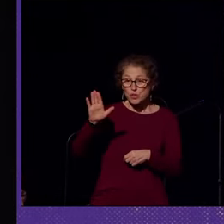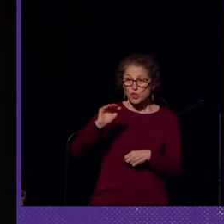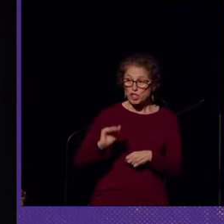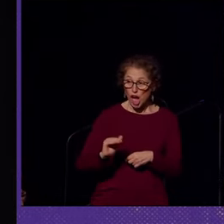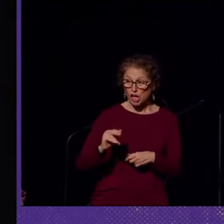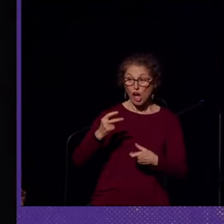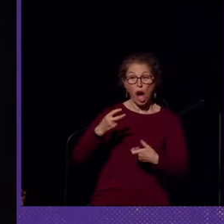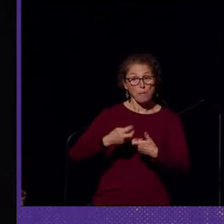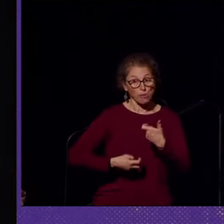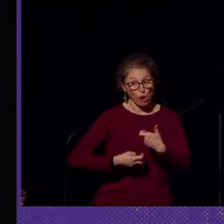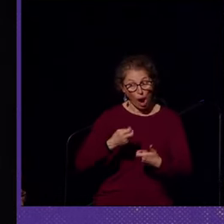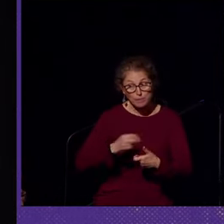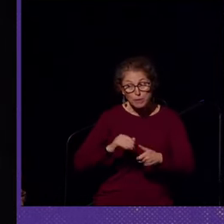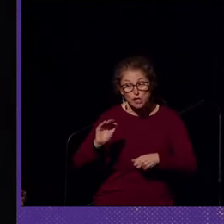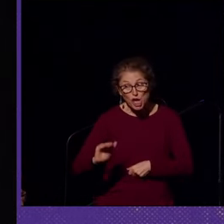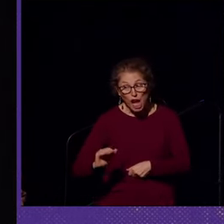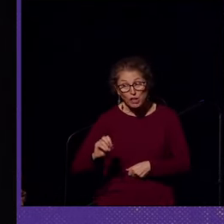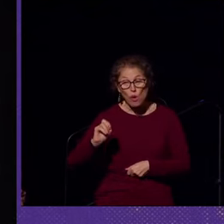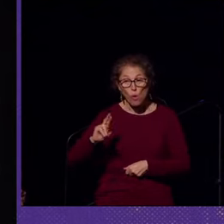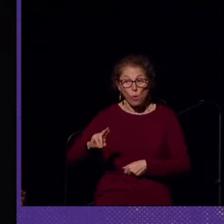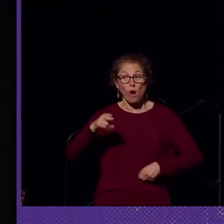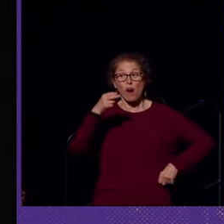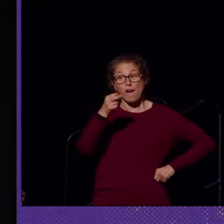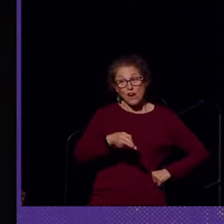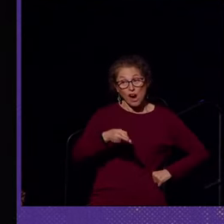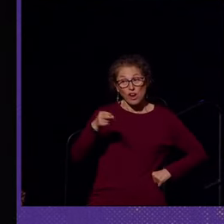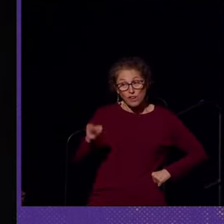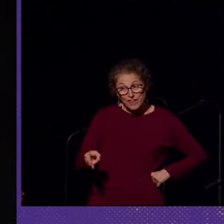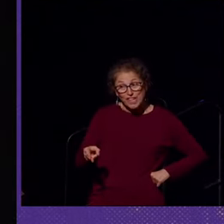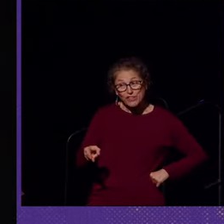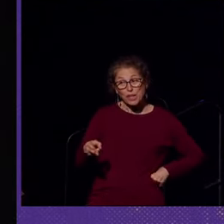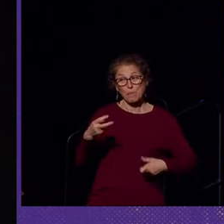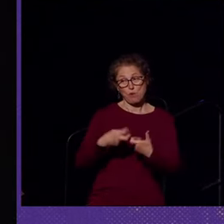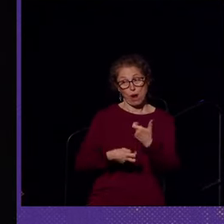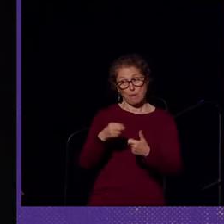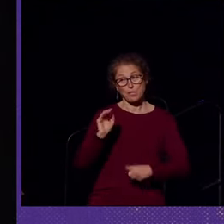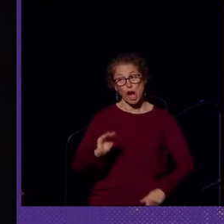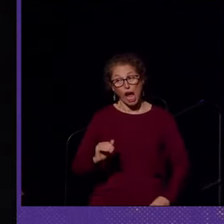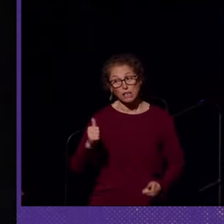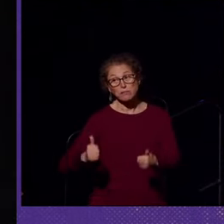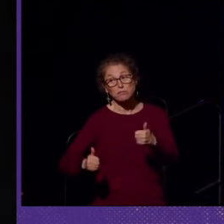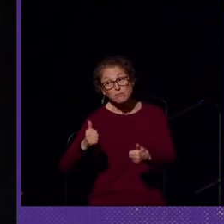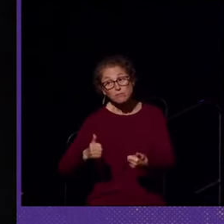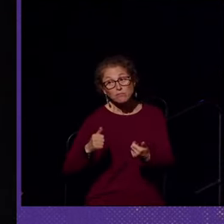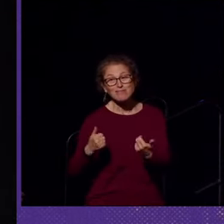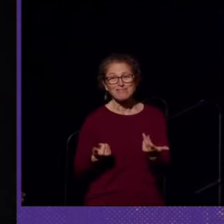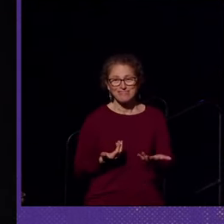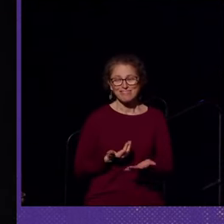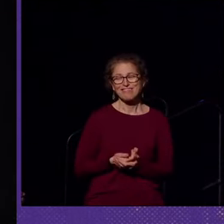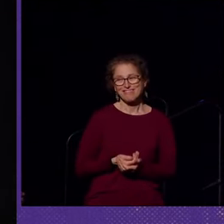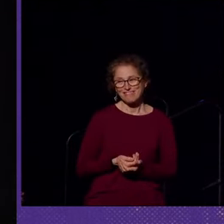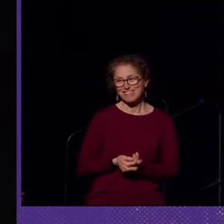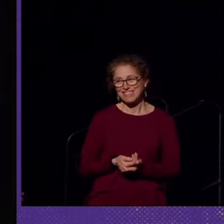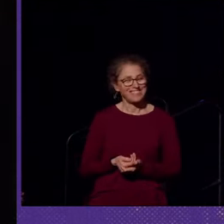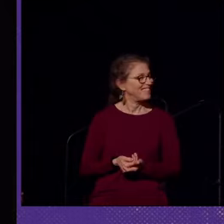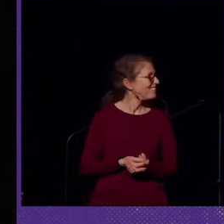problem child or a hard of hearing problem child? So you do that.